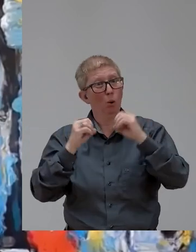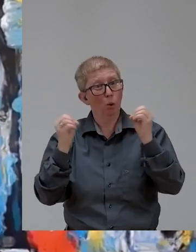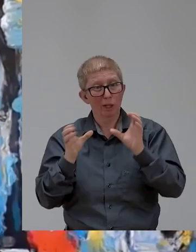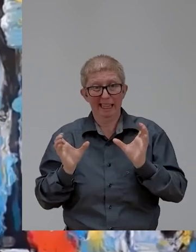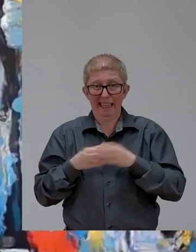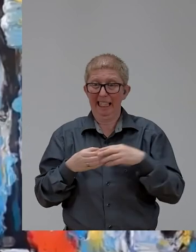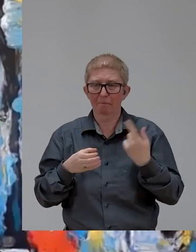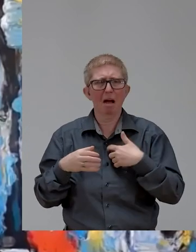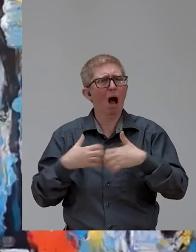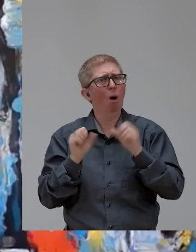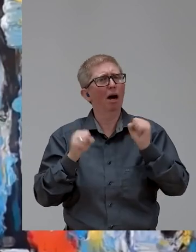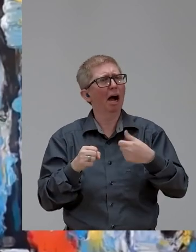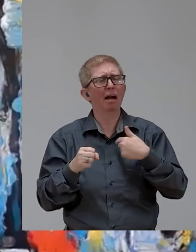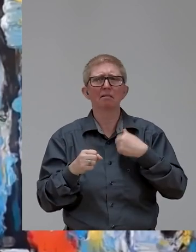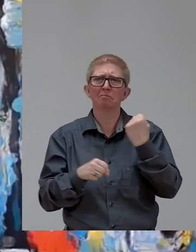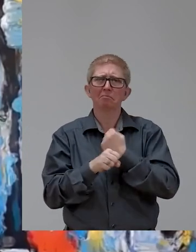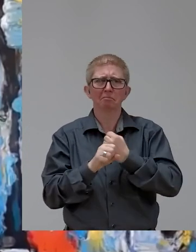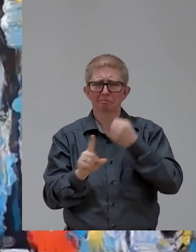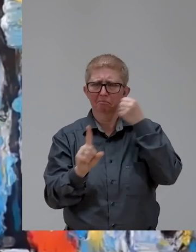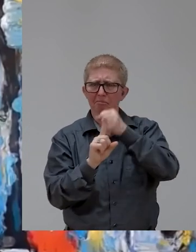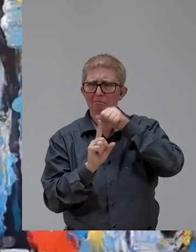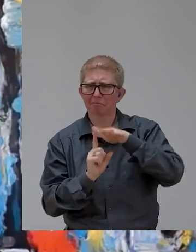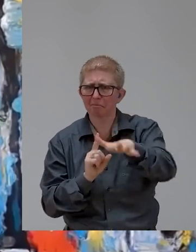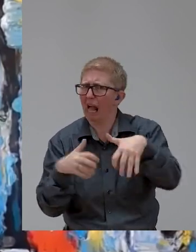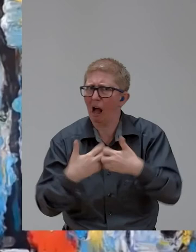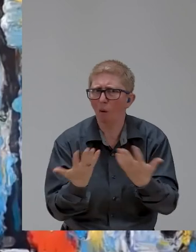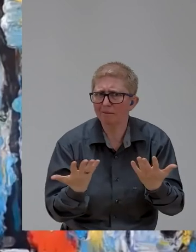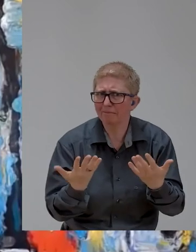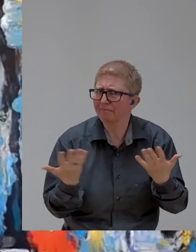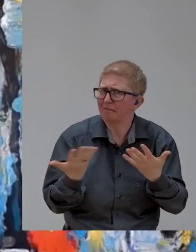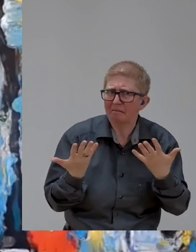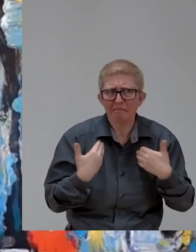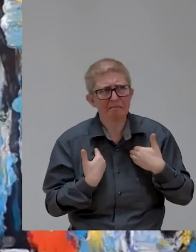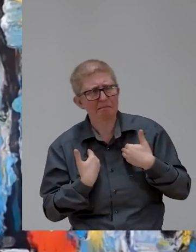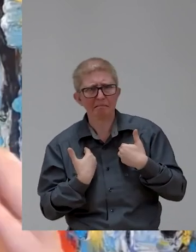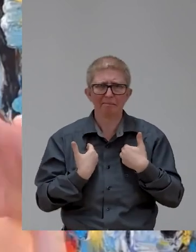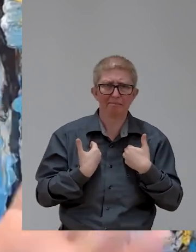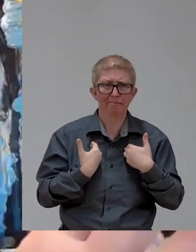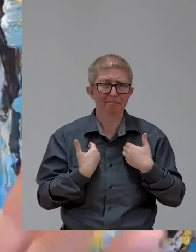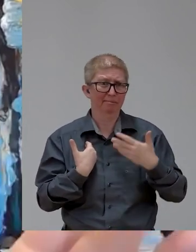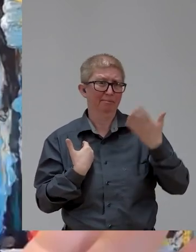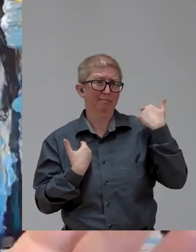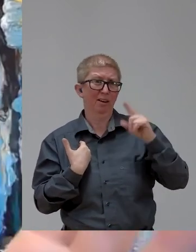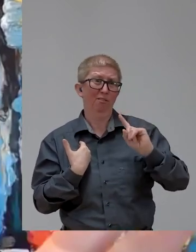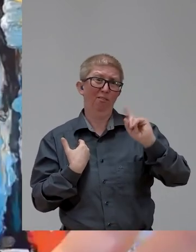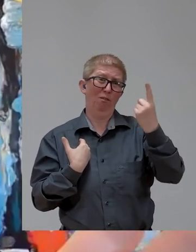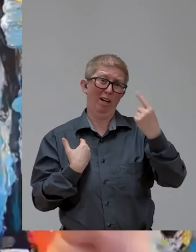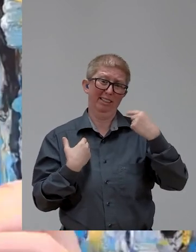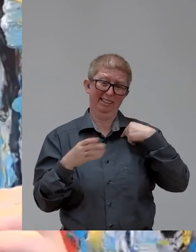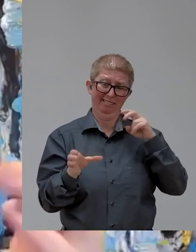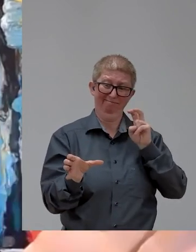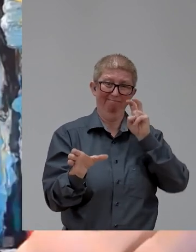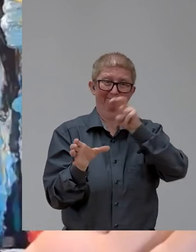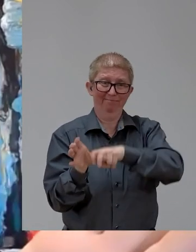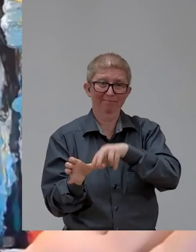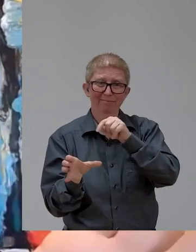step? And I always go back to the first Zero Project I attended. There was an amazing panel